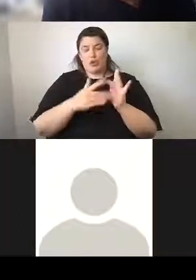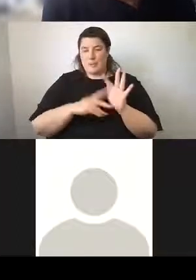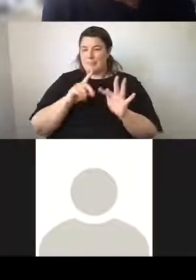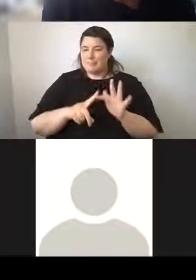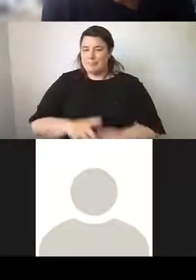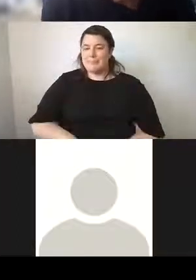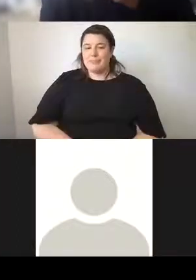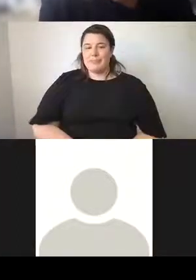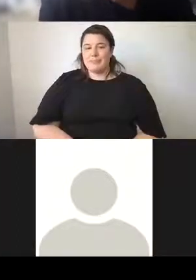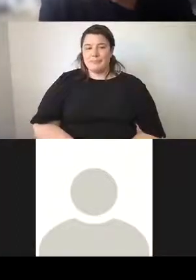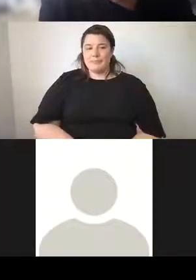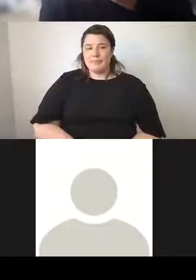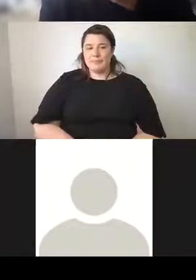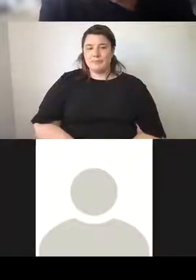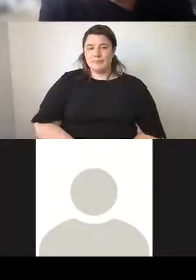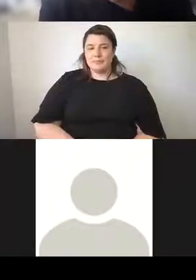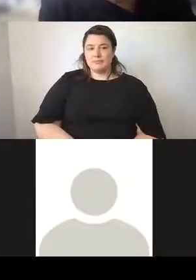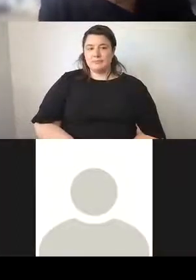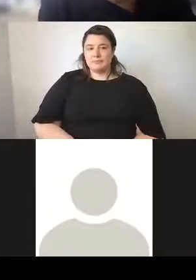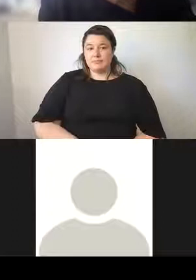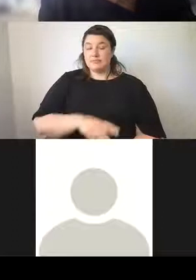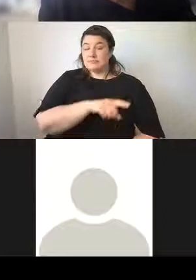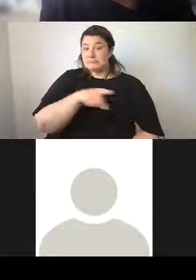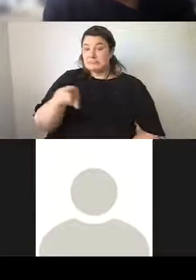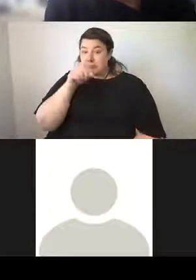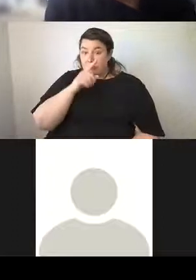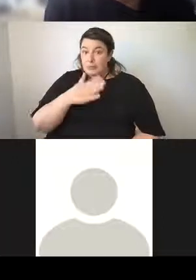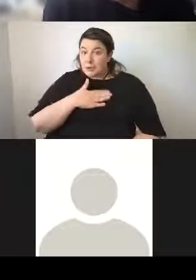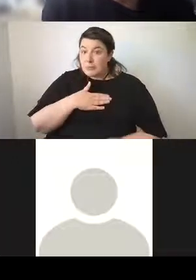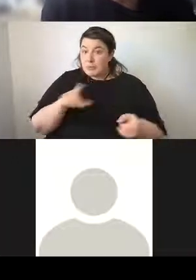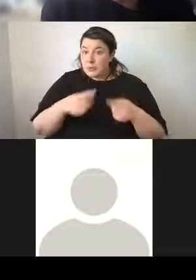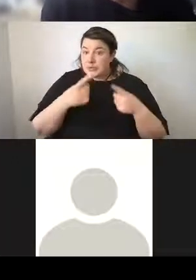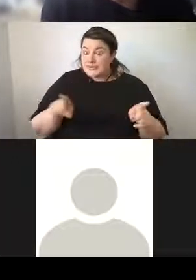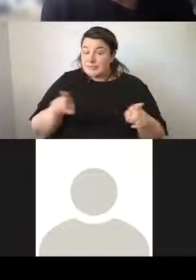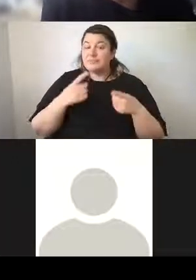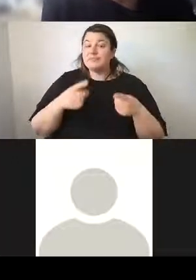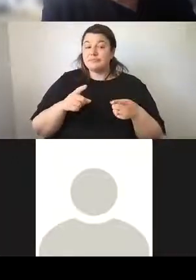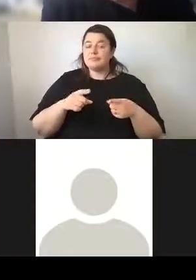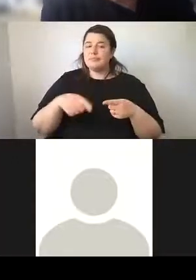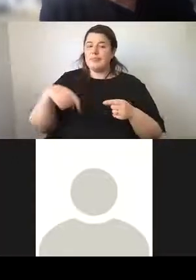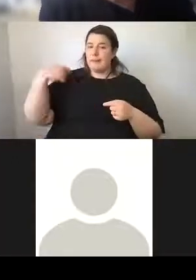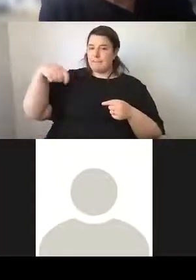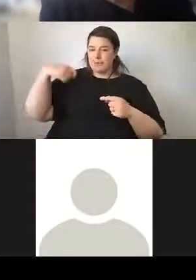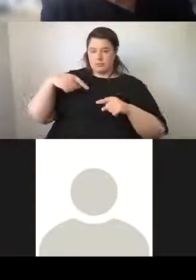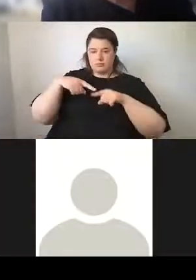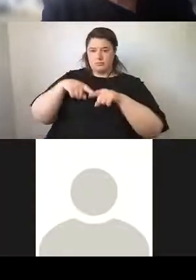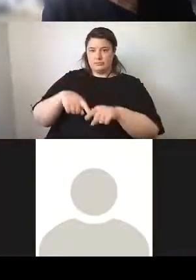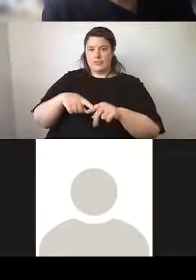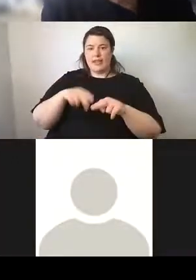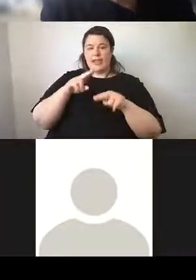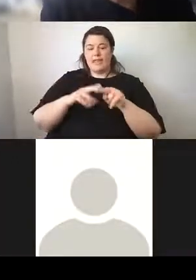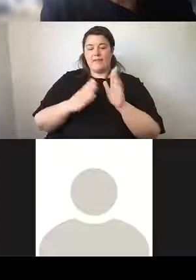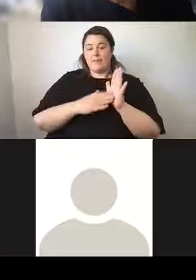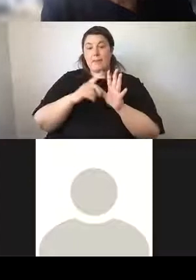For those of you who are musical, you might be interested to know that the bells are tuned to the key of F major